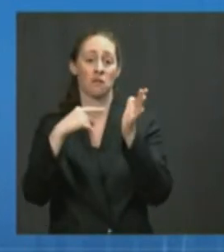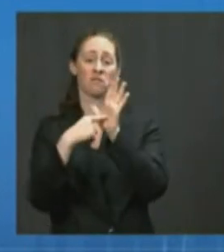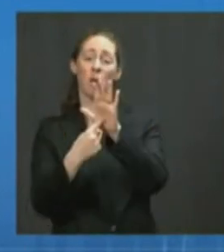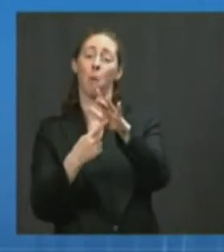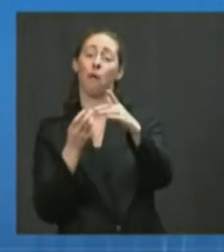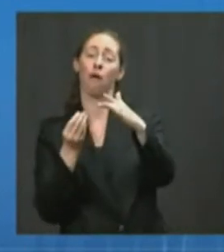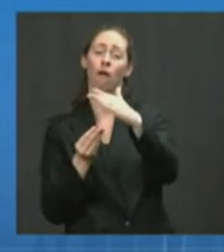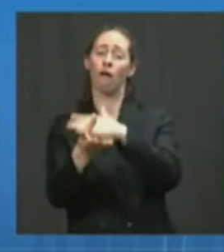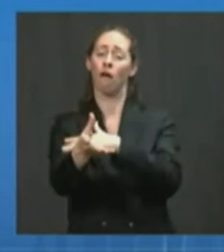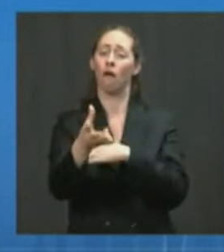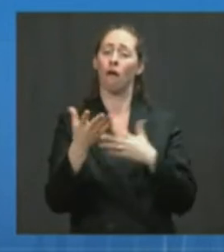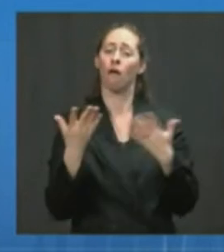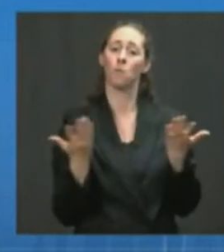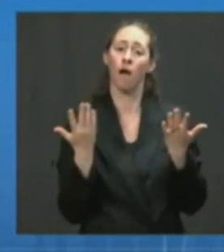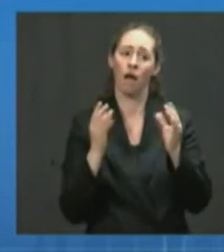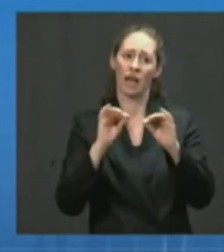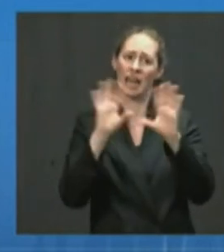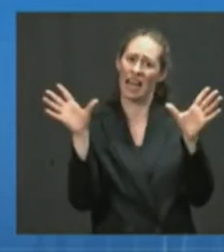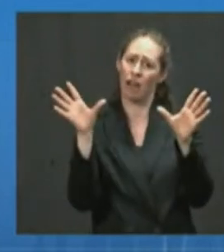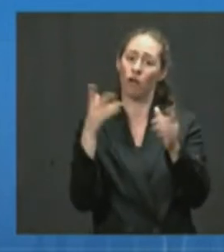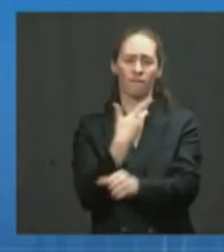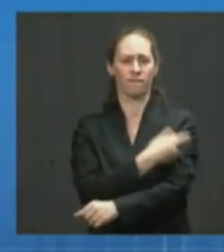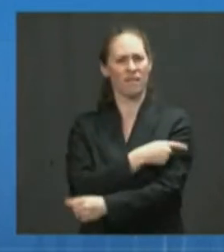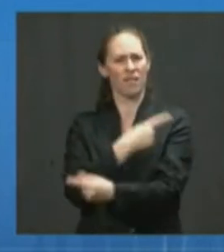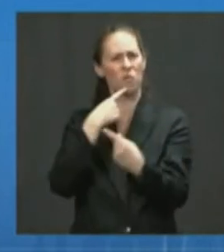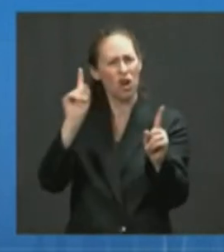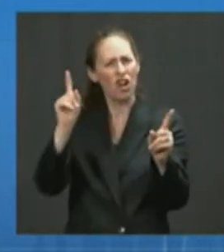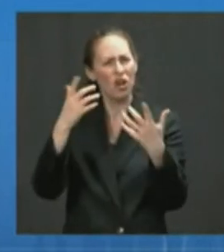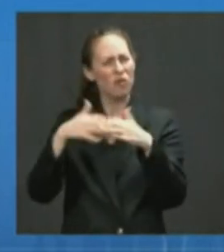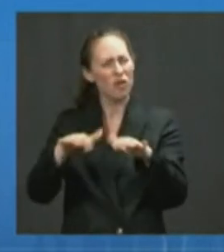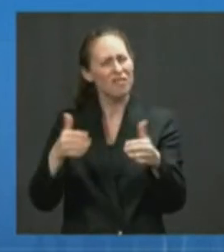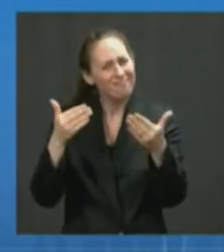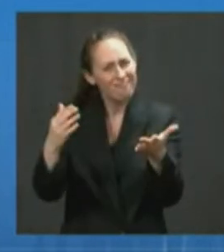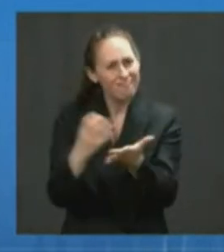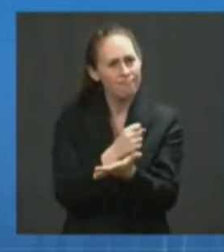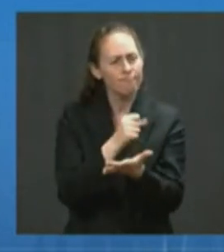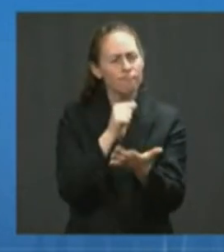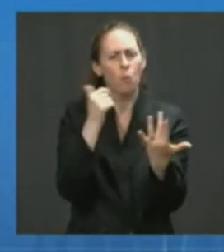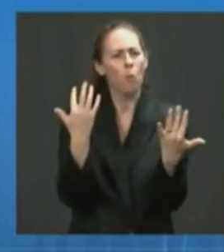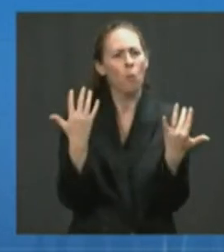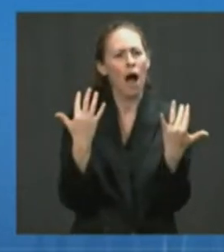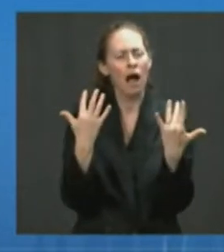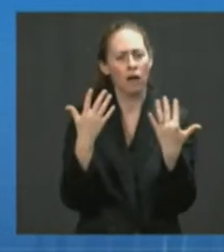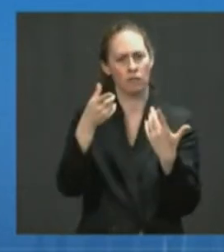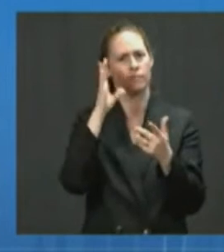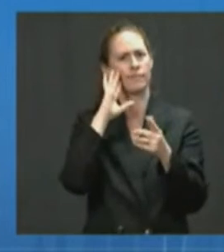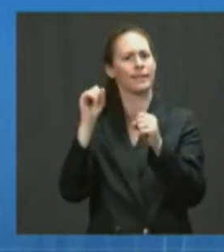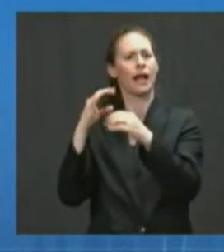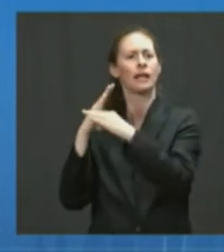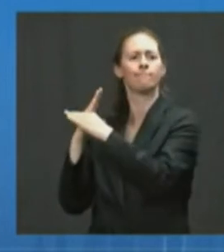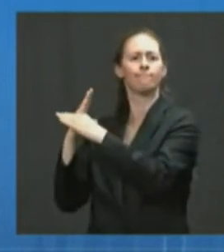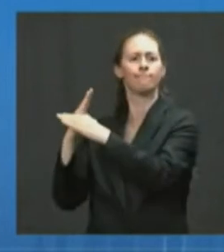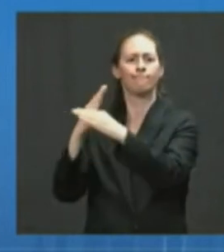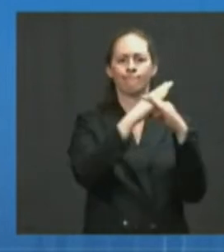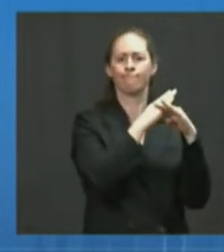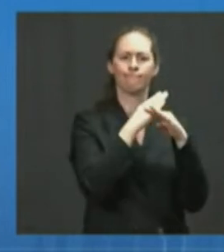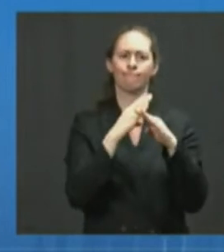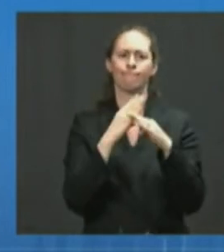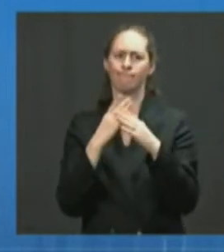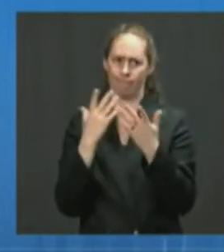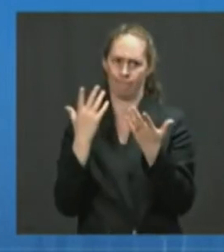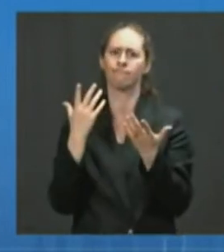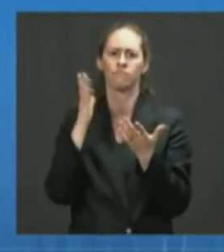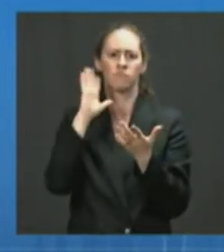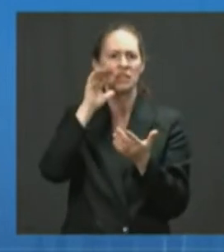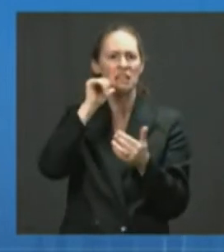say continually get vaccinated. It offers good protection against disease. With that, we'll go